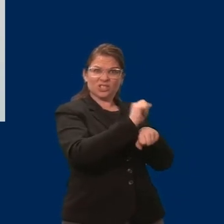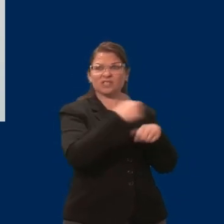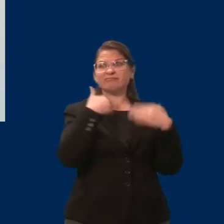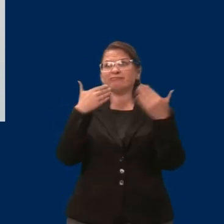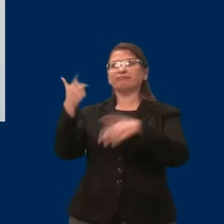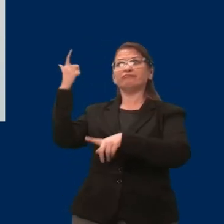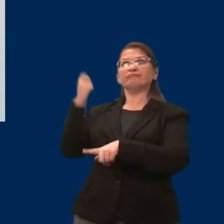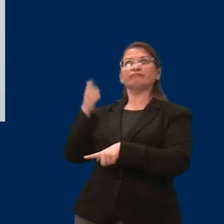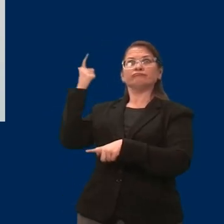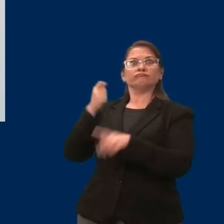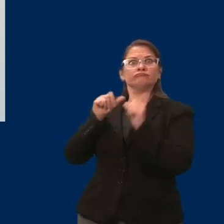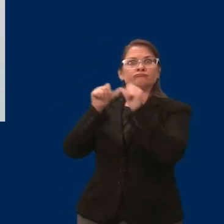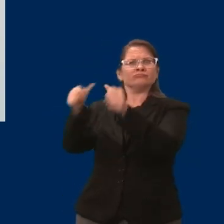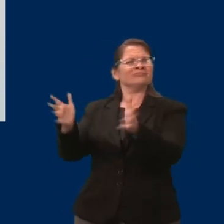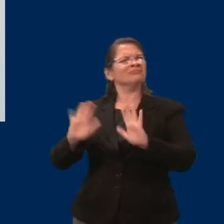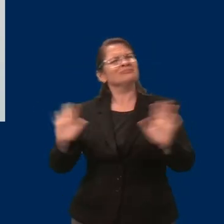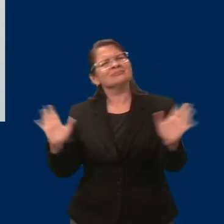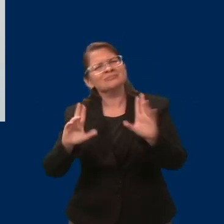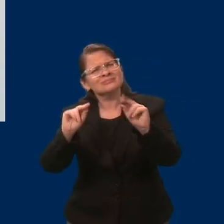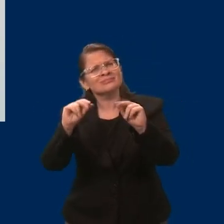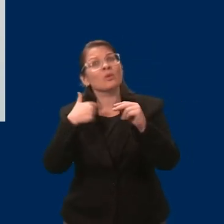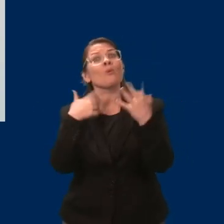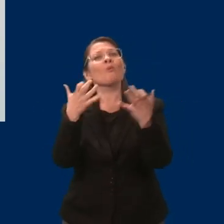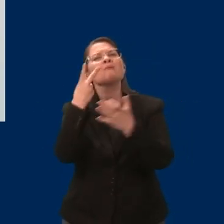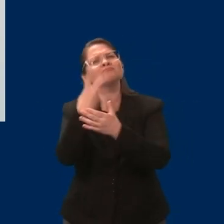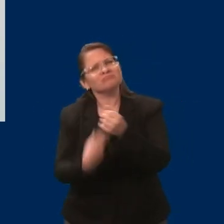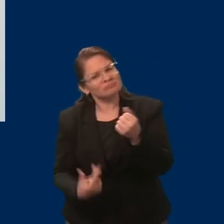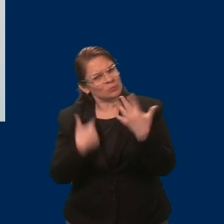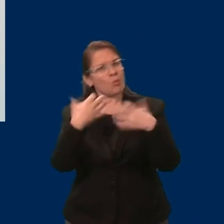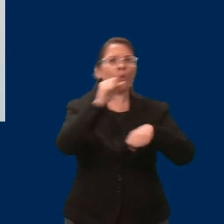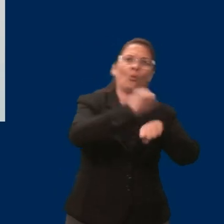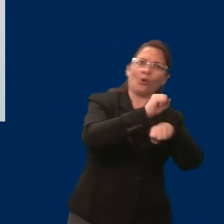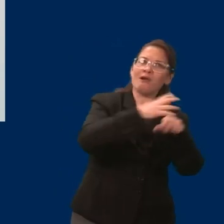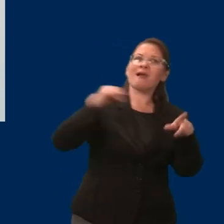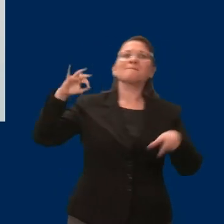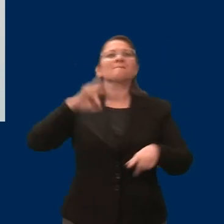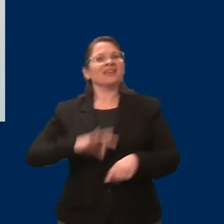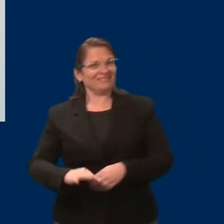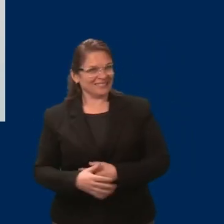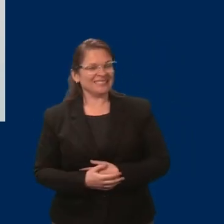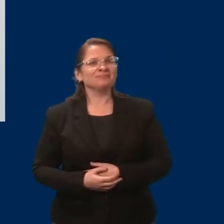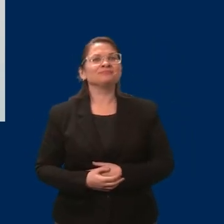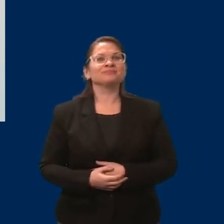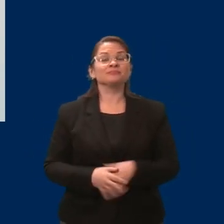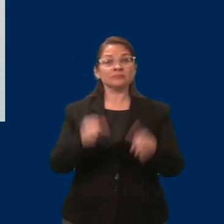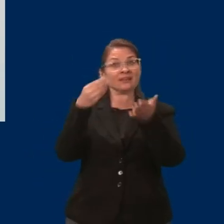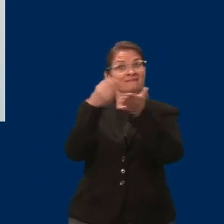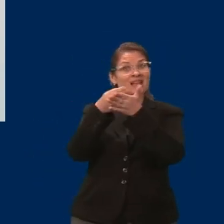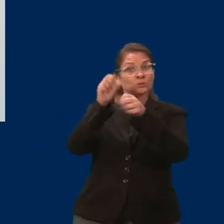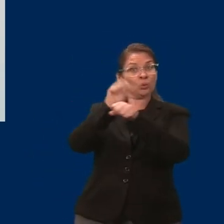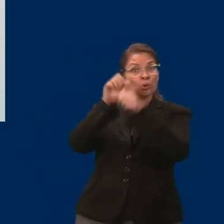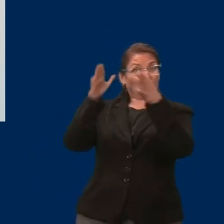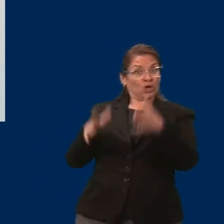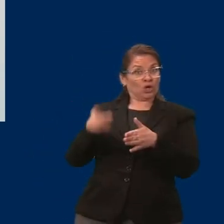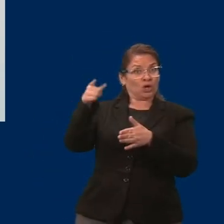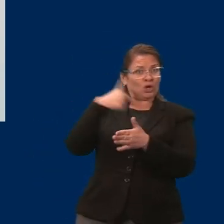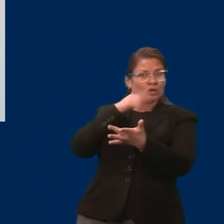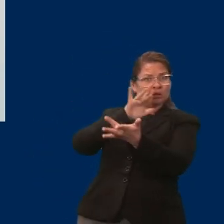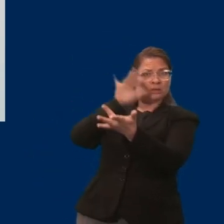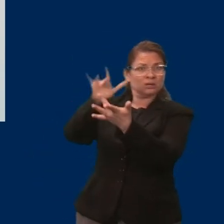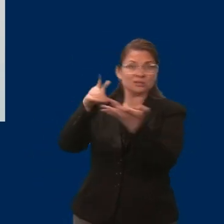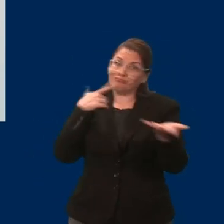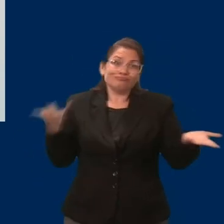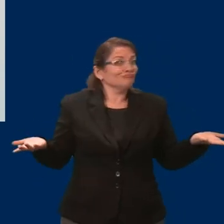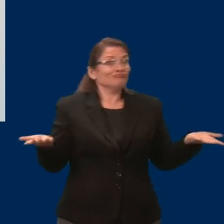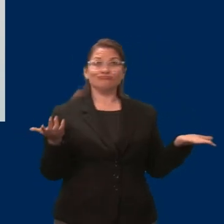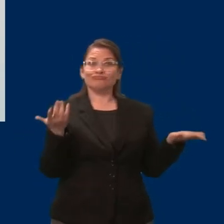When I called my county financial worker and told them my story, they said that there was nothing that they could do and offered to give me food